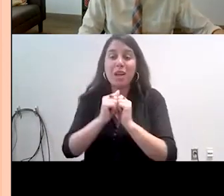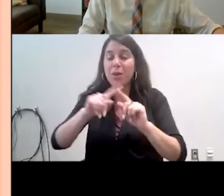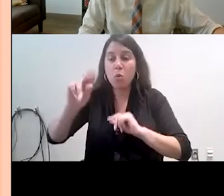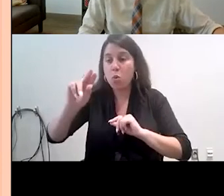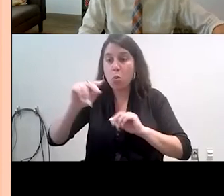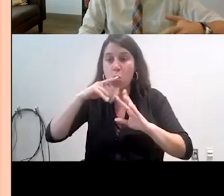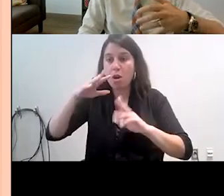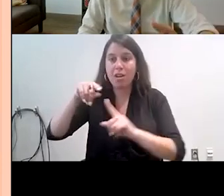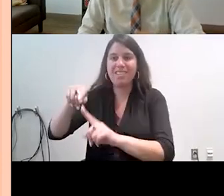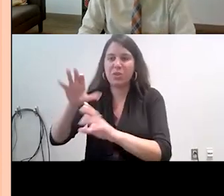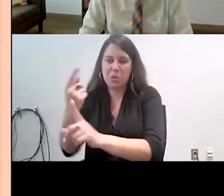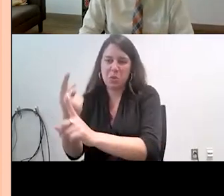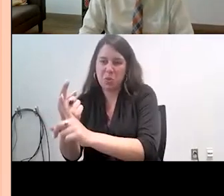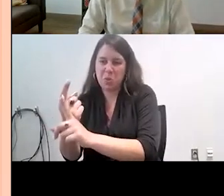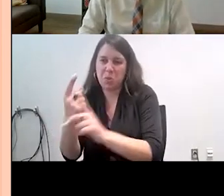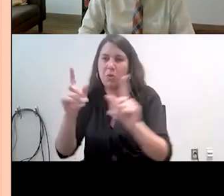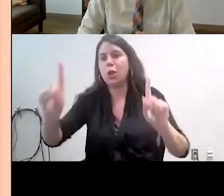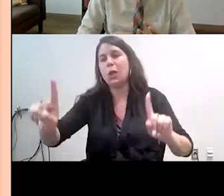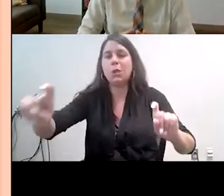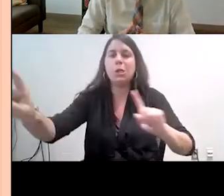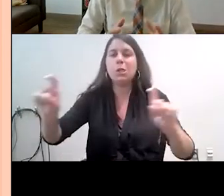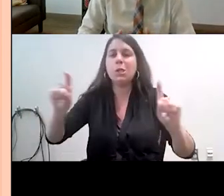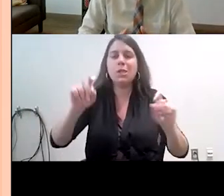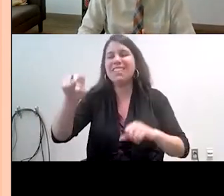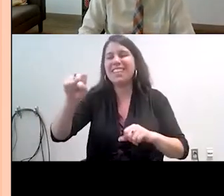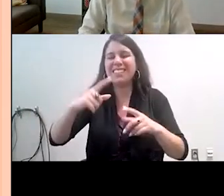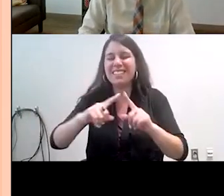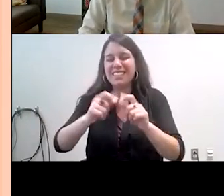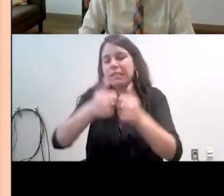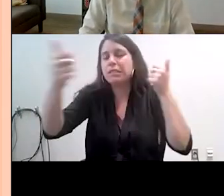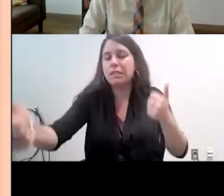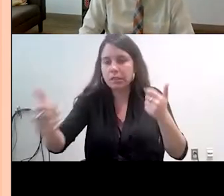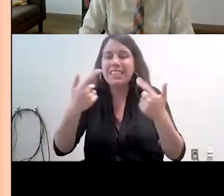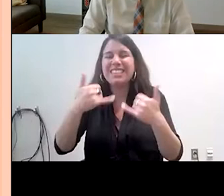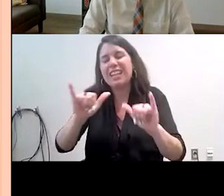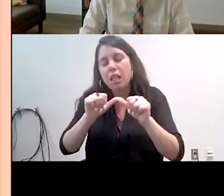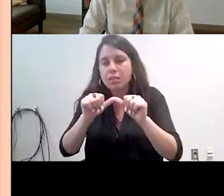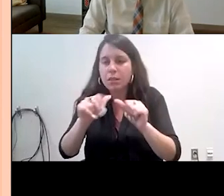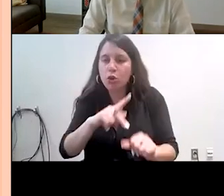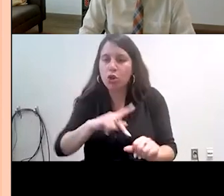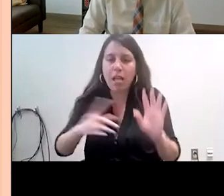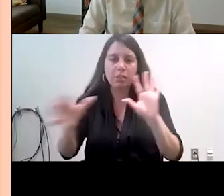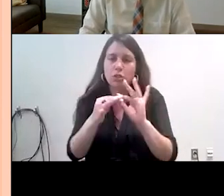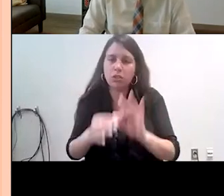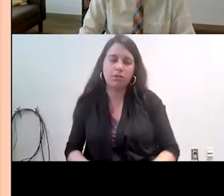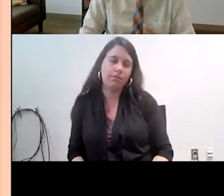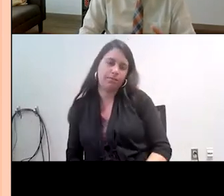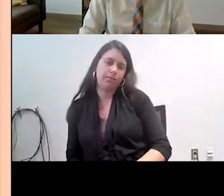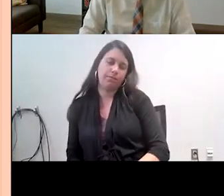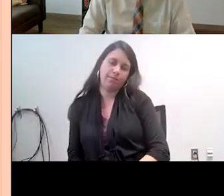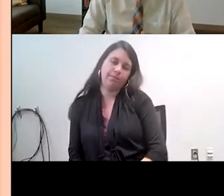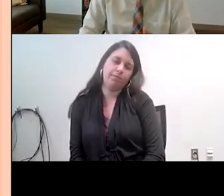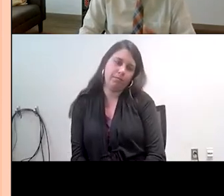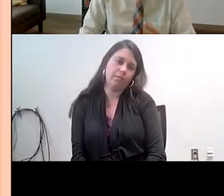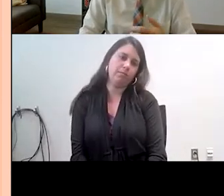kind of by themselves but kind of with other people we were just trying to maintain personal connection and so it was really